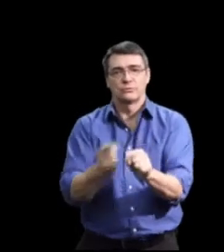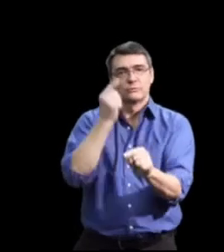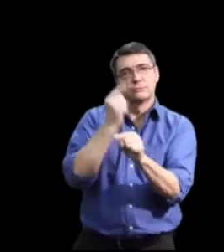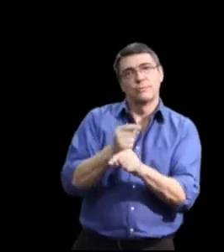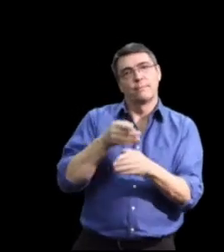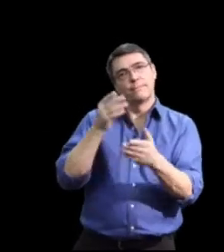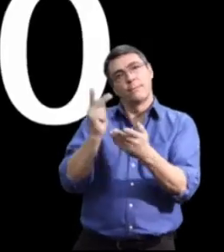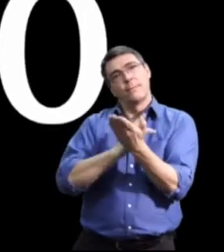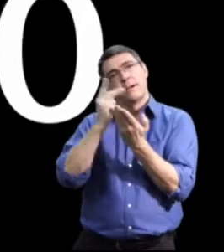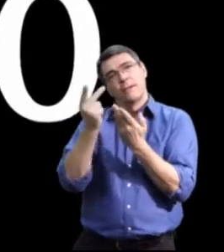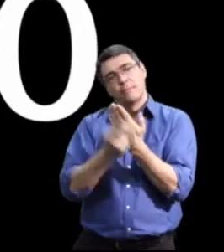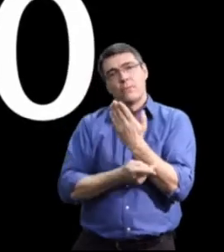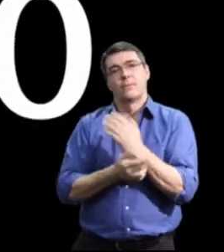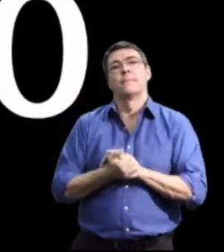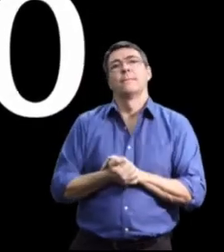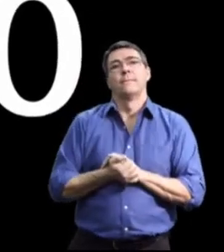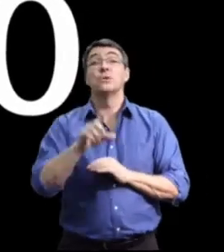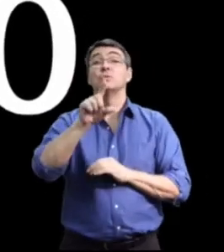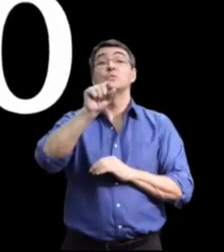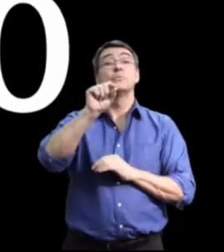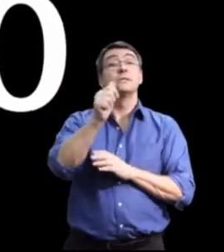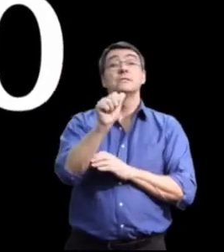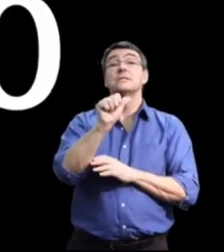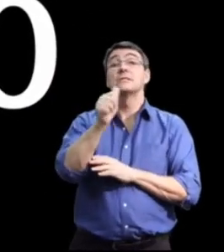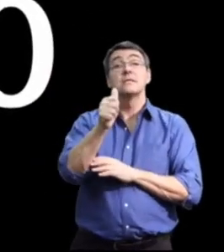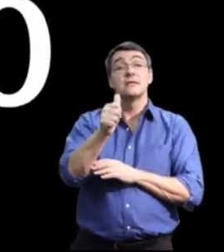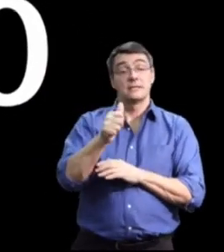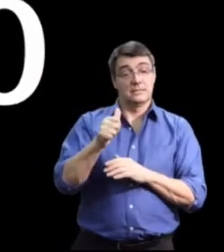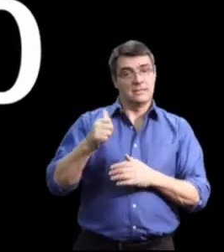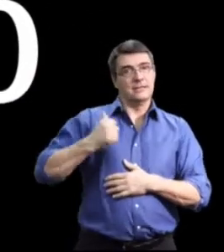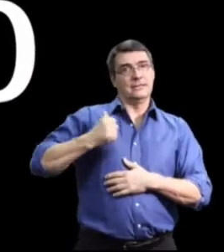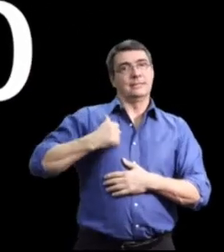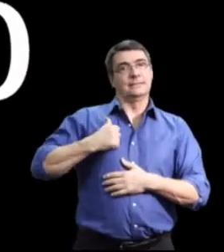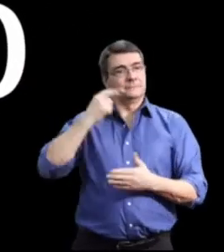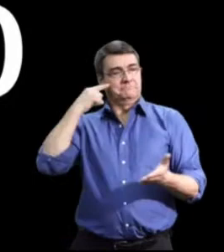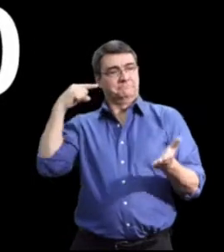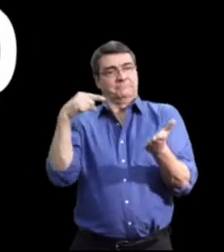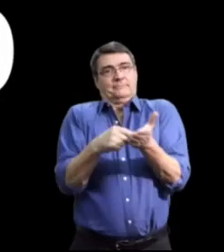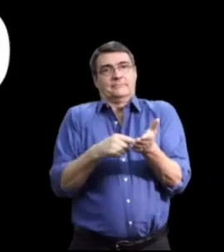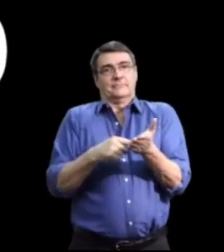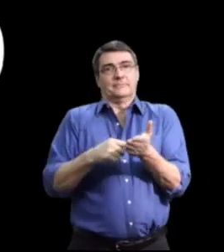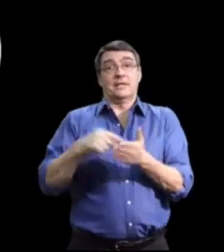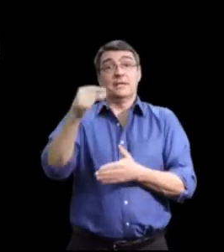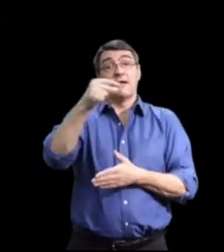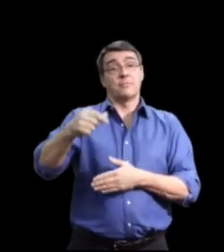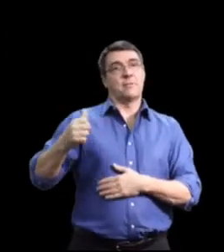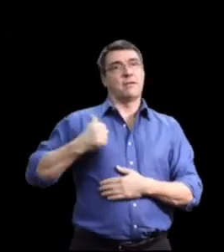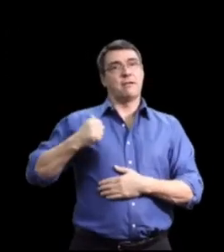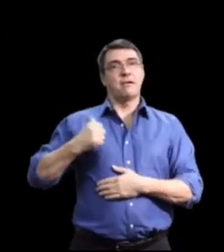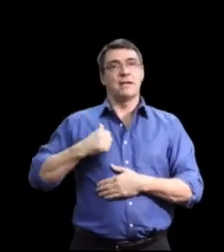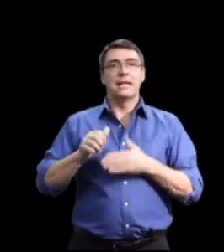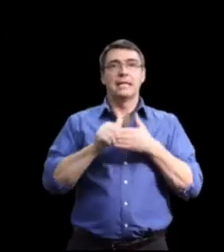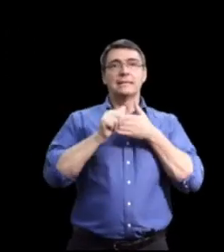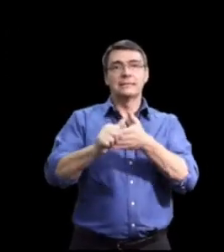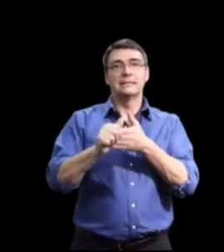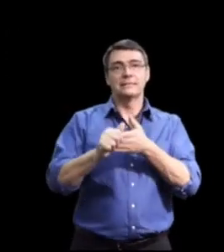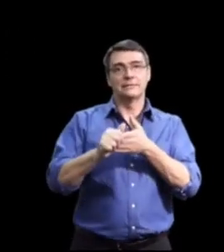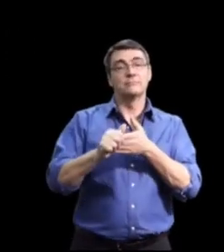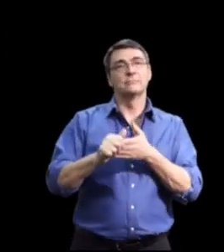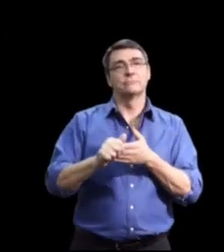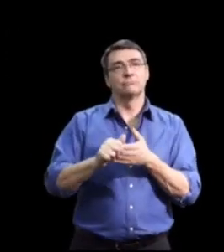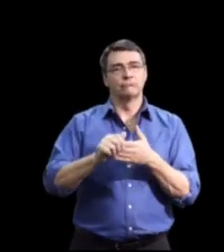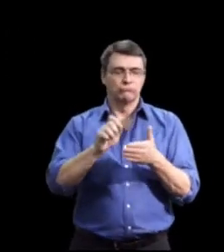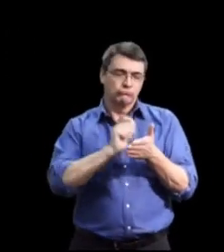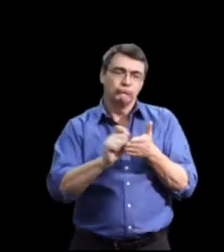In 2010, Canadian citizens recognized the government of Canada's leadership during the drafting and the